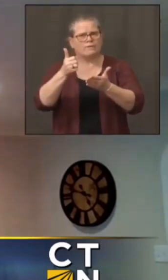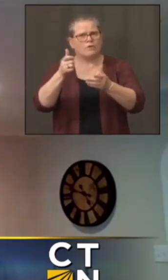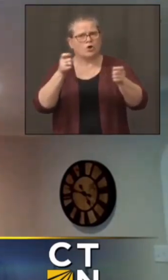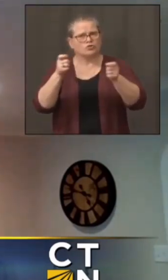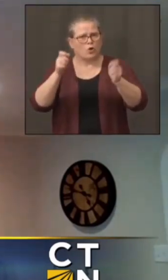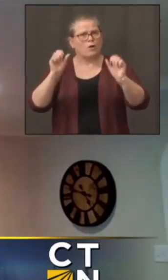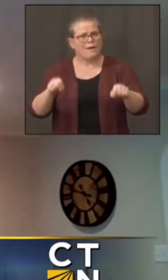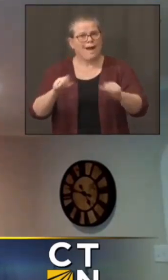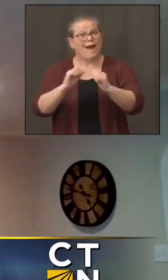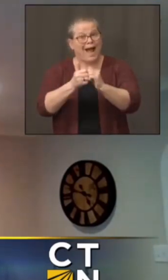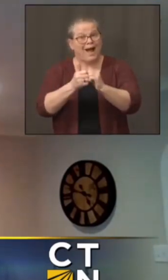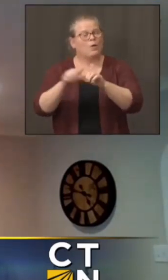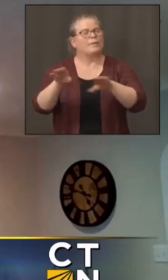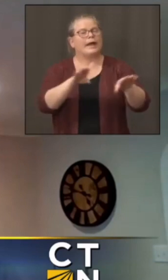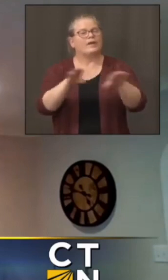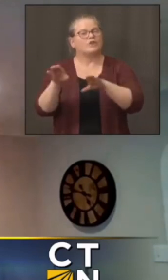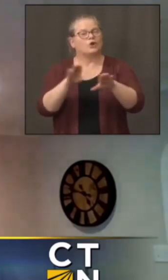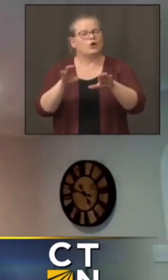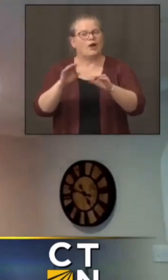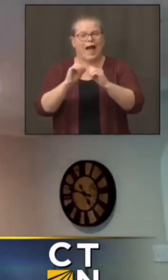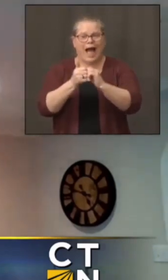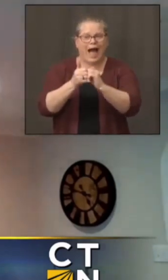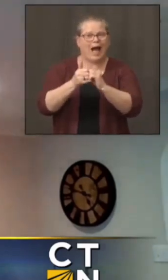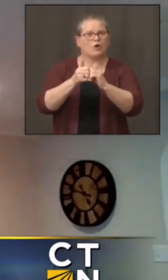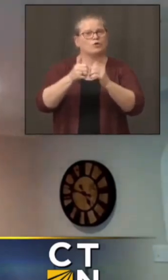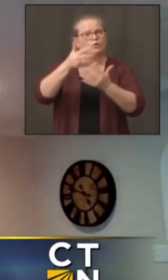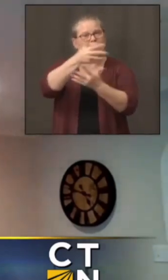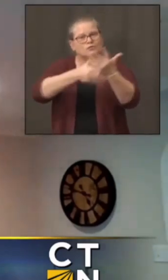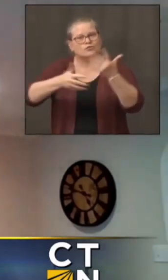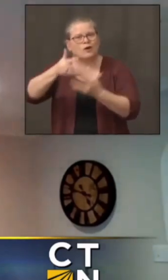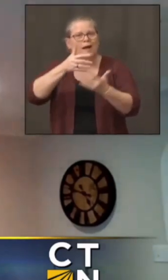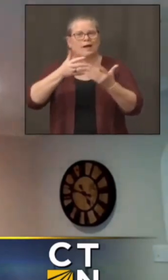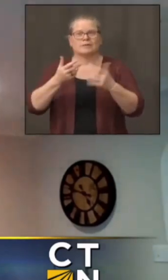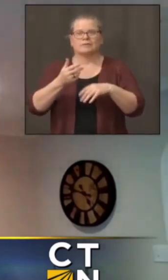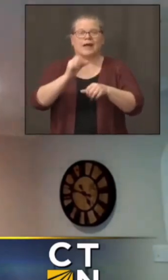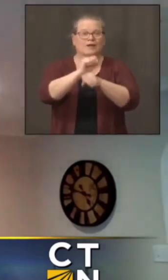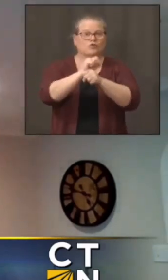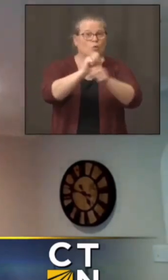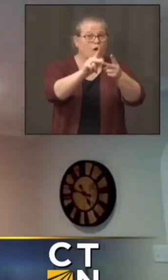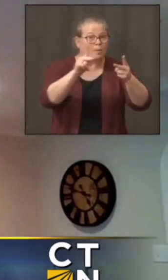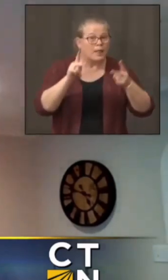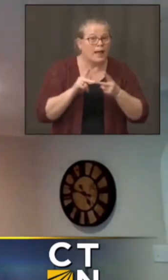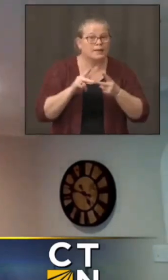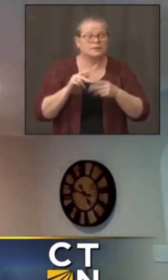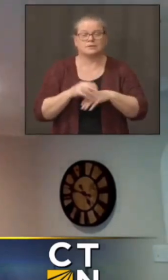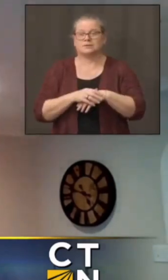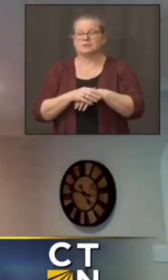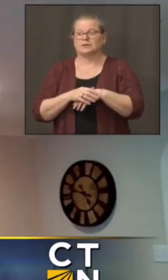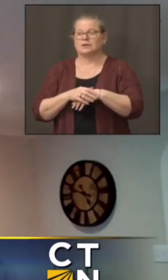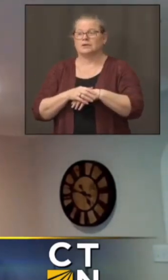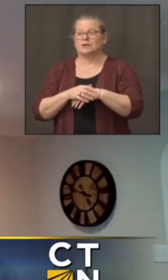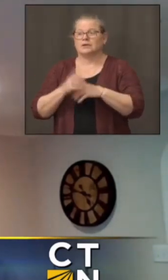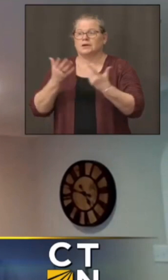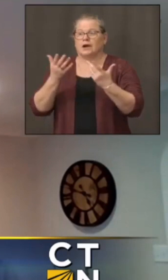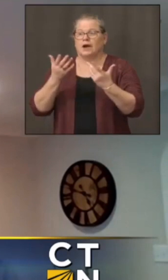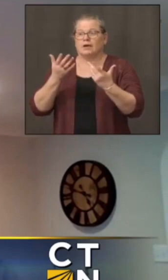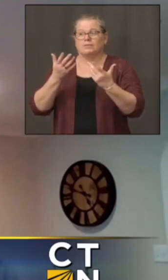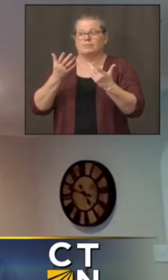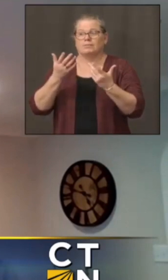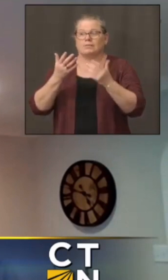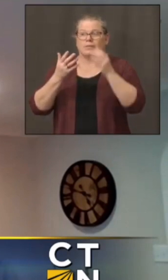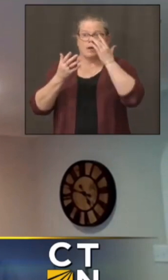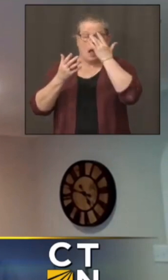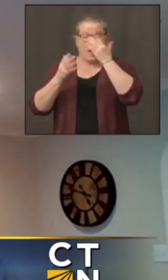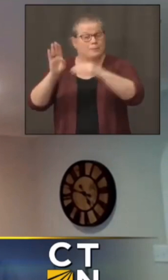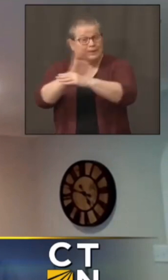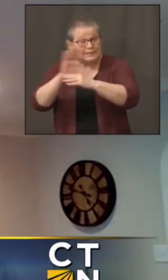with one another, at the workplace, when we're, you know, engaging in commerce. All of those